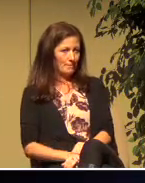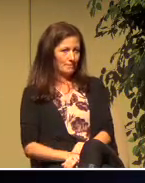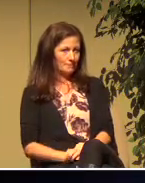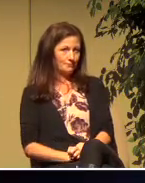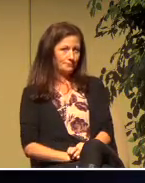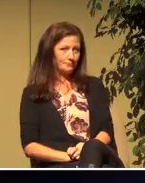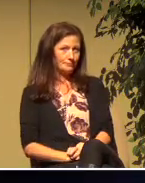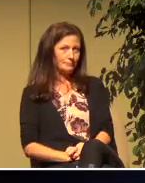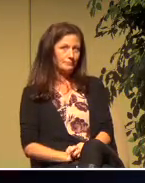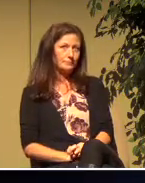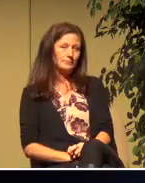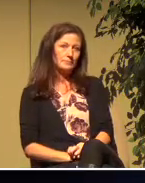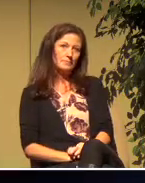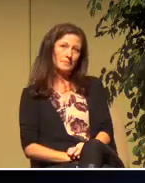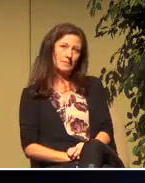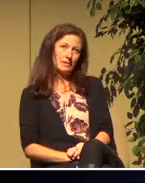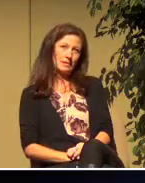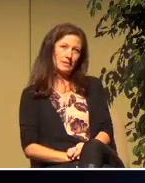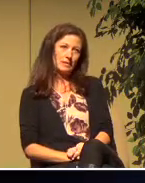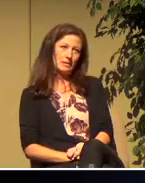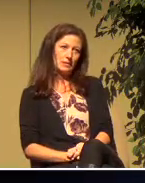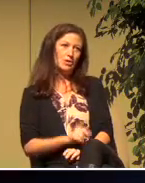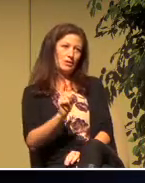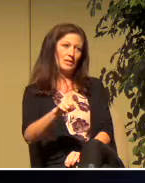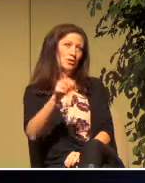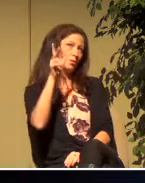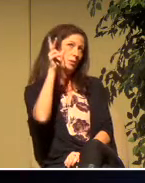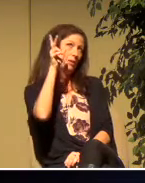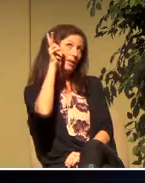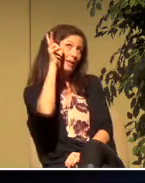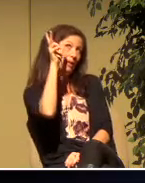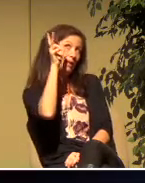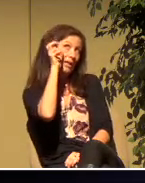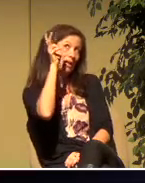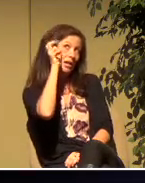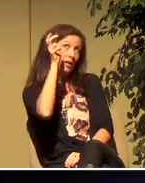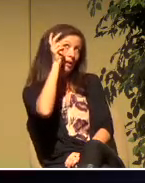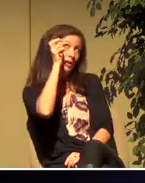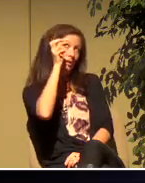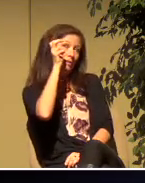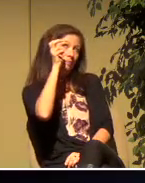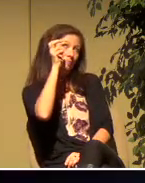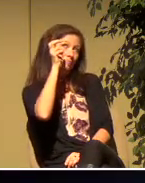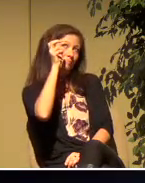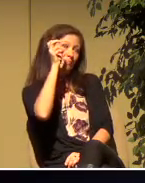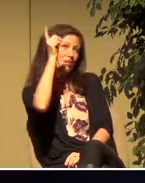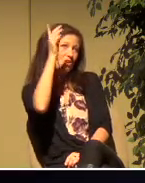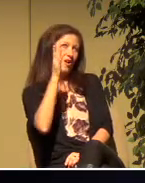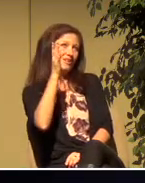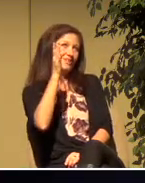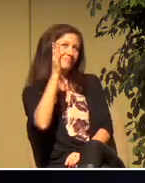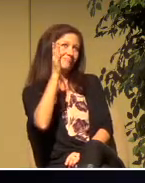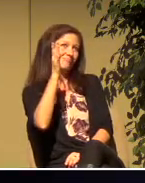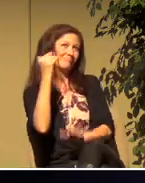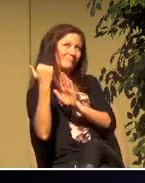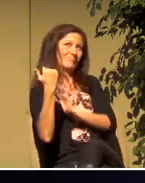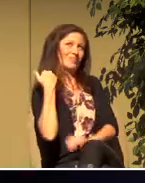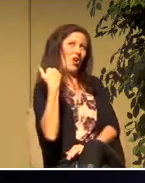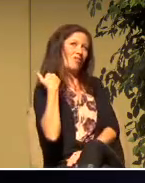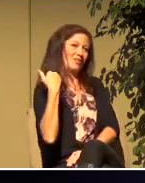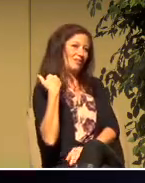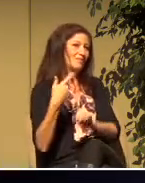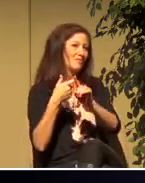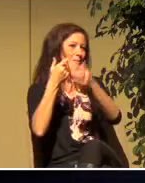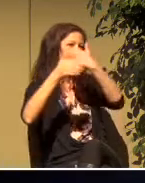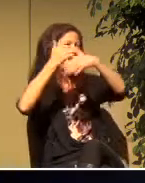hear the voice from heaven you are my child